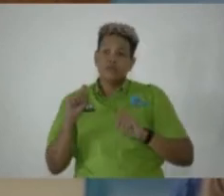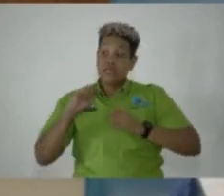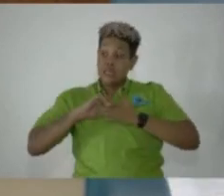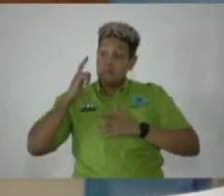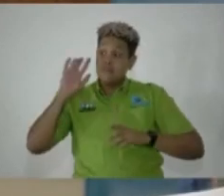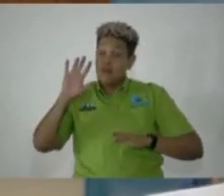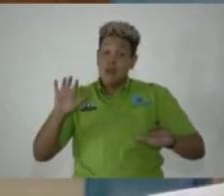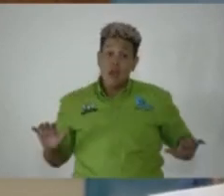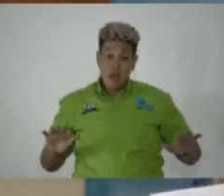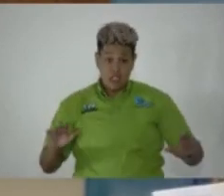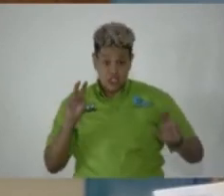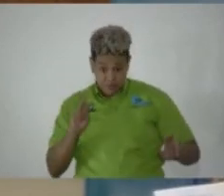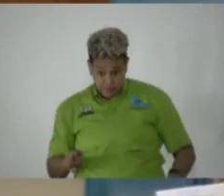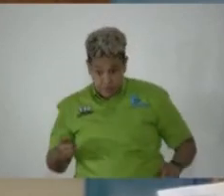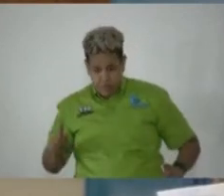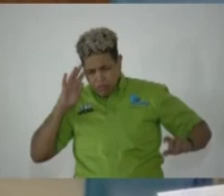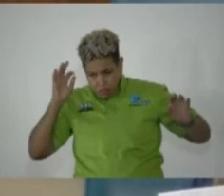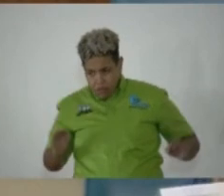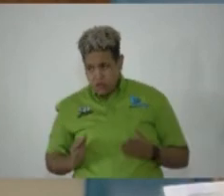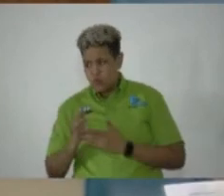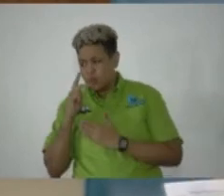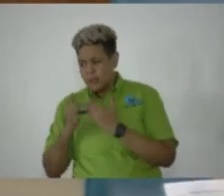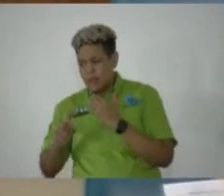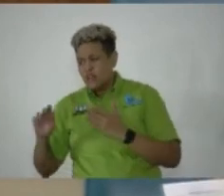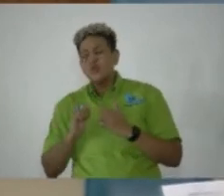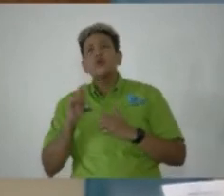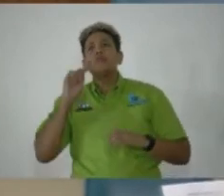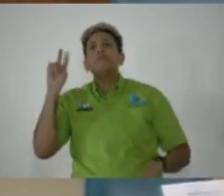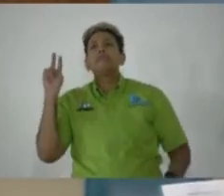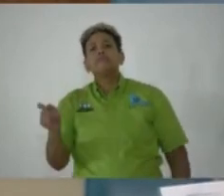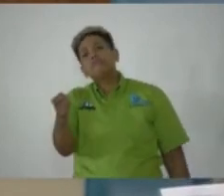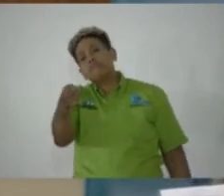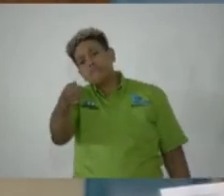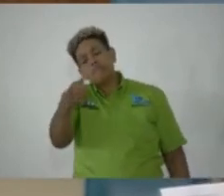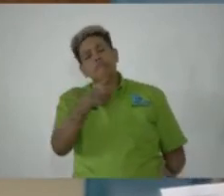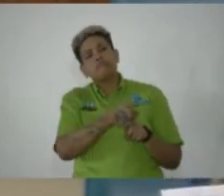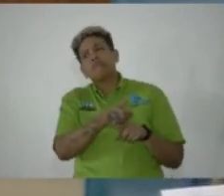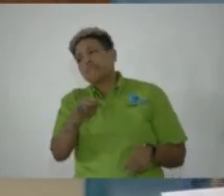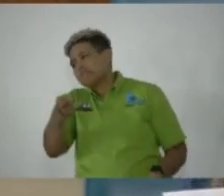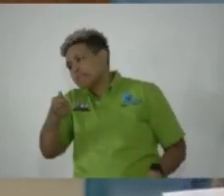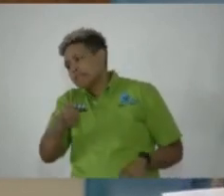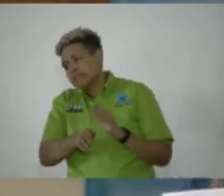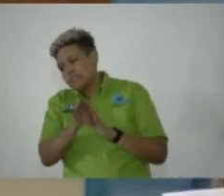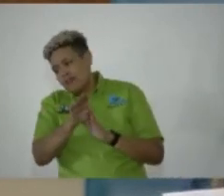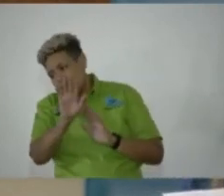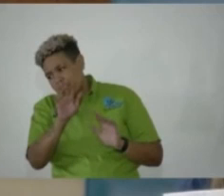for their action determined by the parish would see very little development.